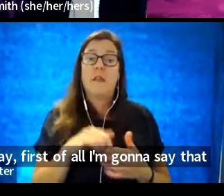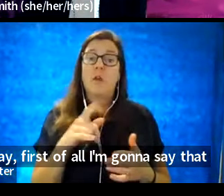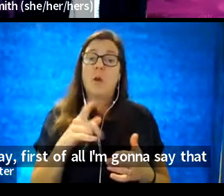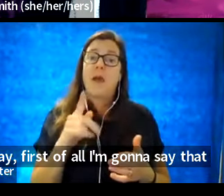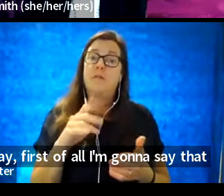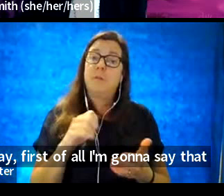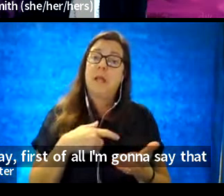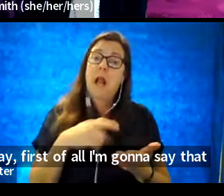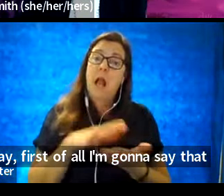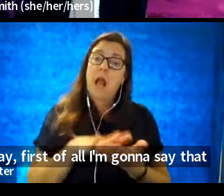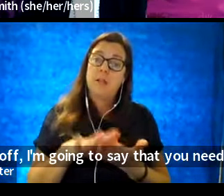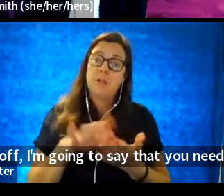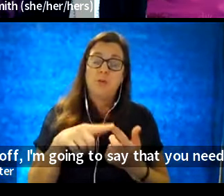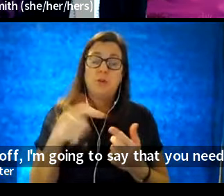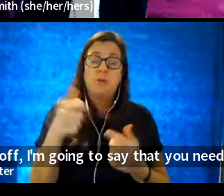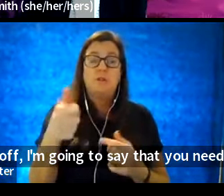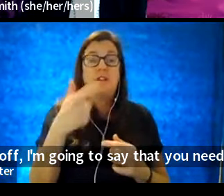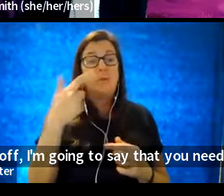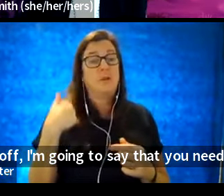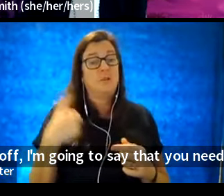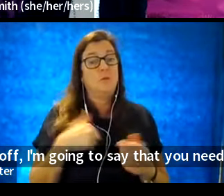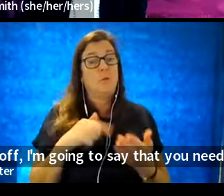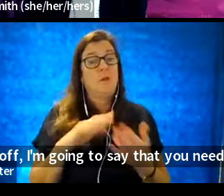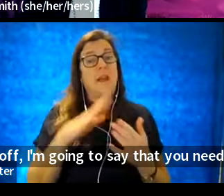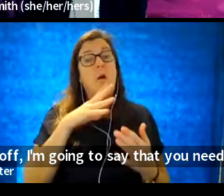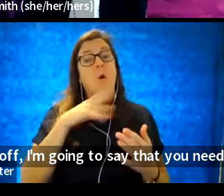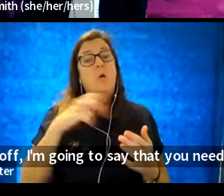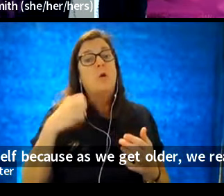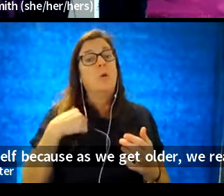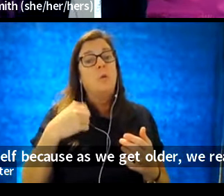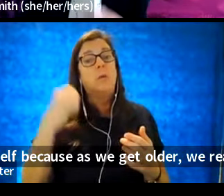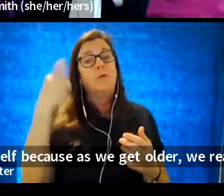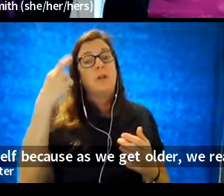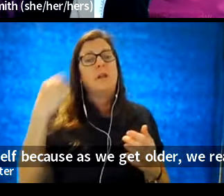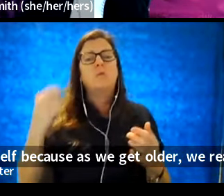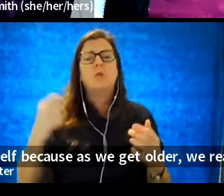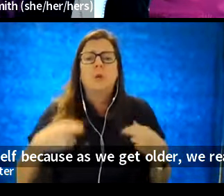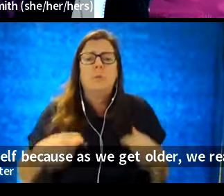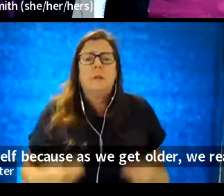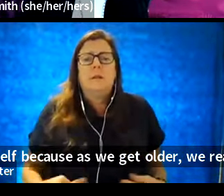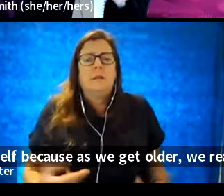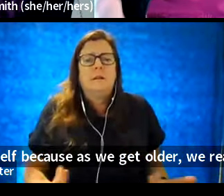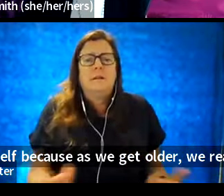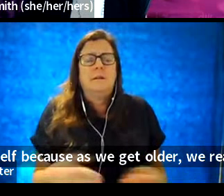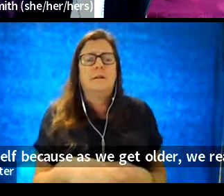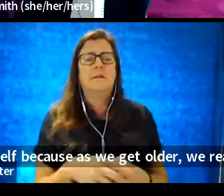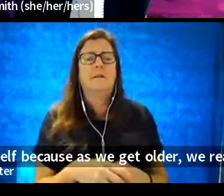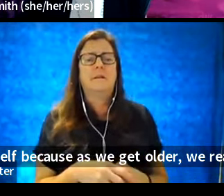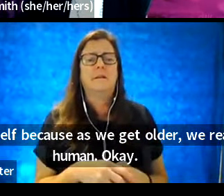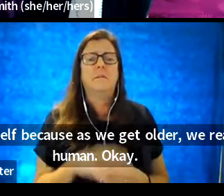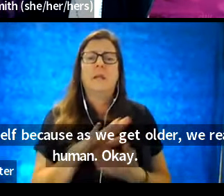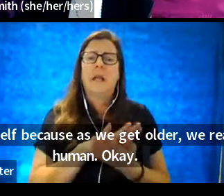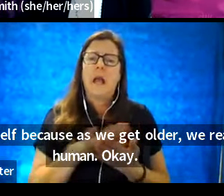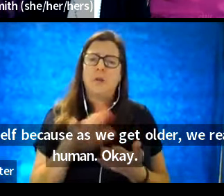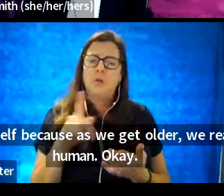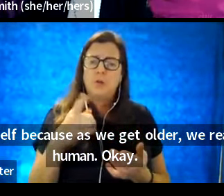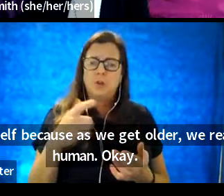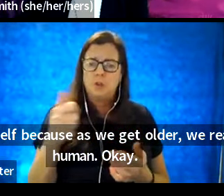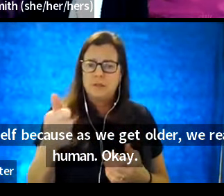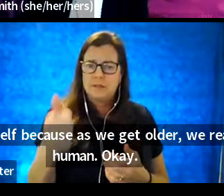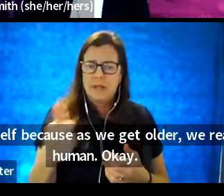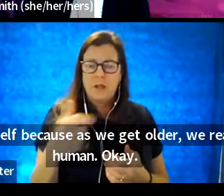kind to yourself, because as we get older, we realize we're human, okay? If you're kind to yourself, and you